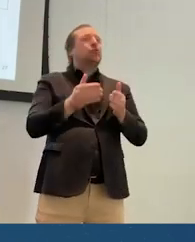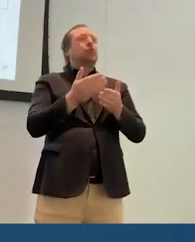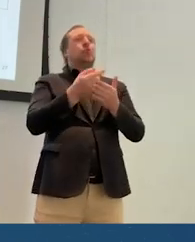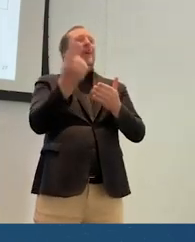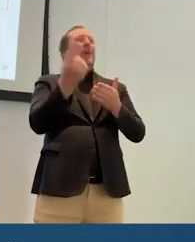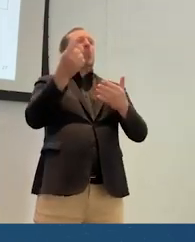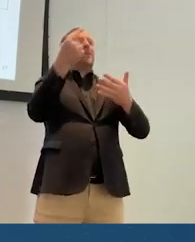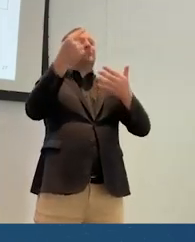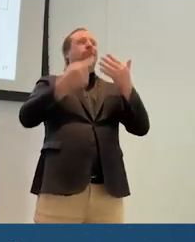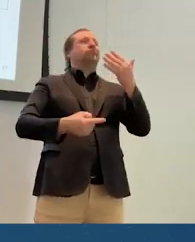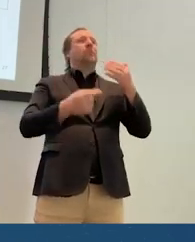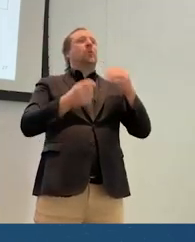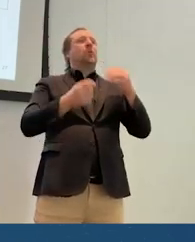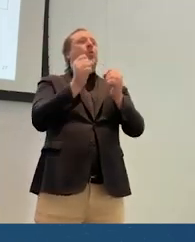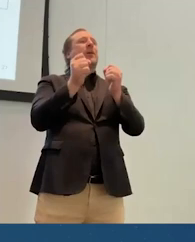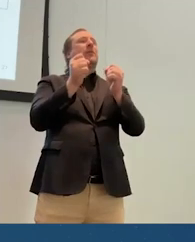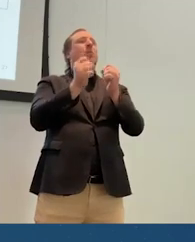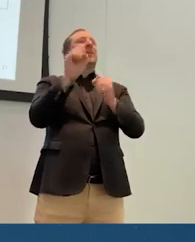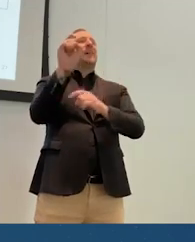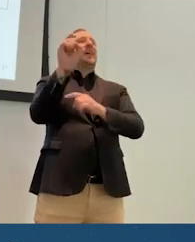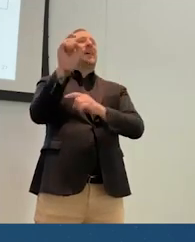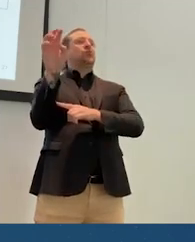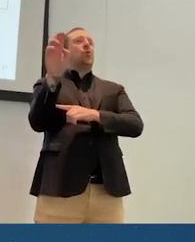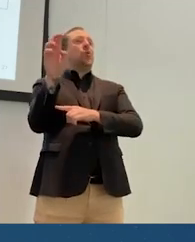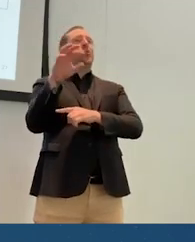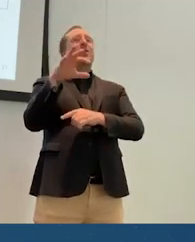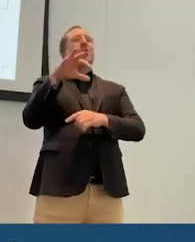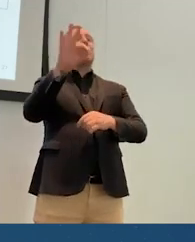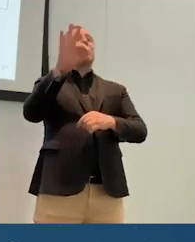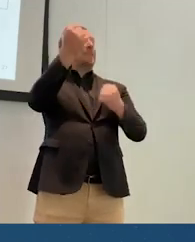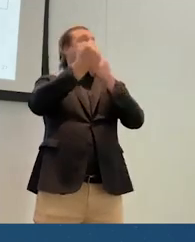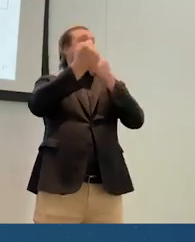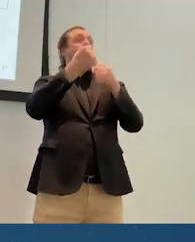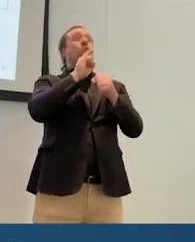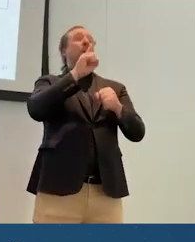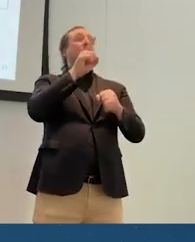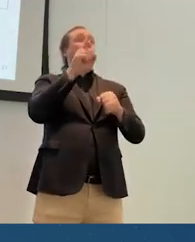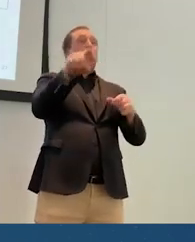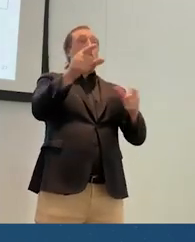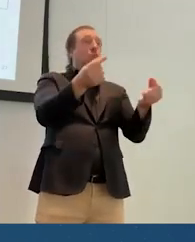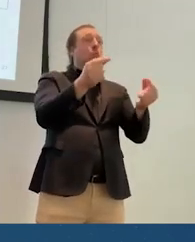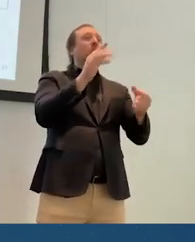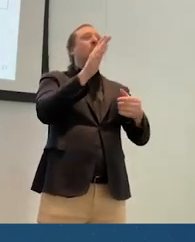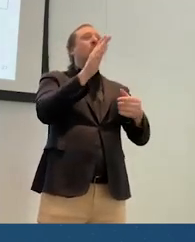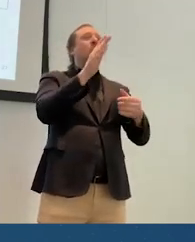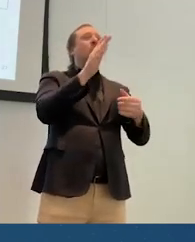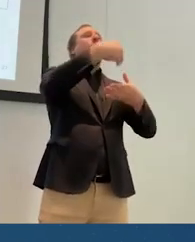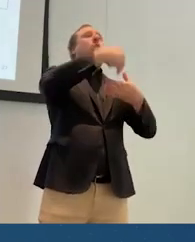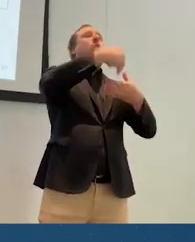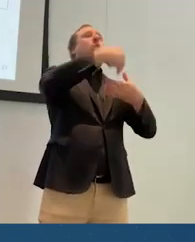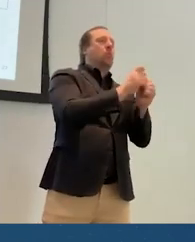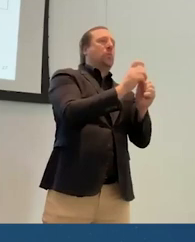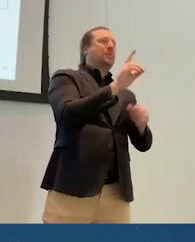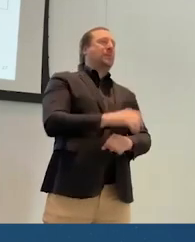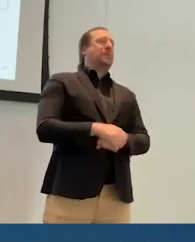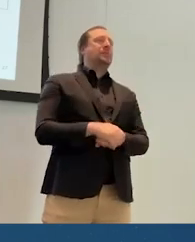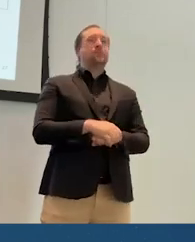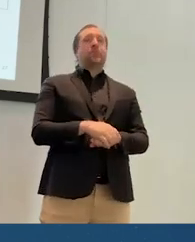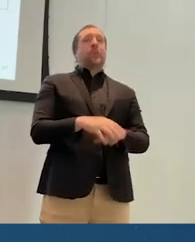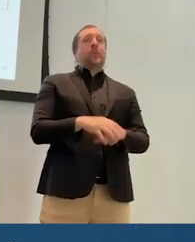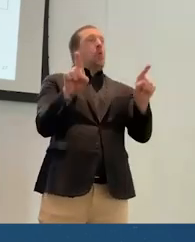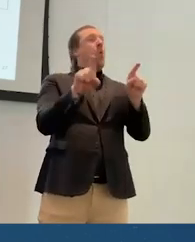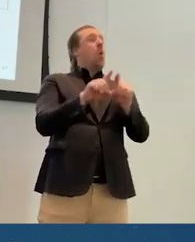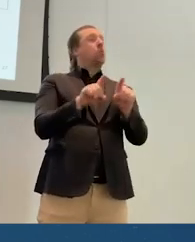anybody else that's that's working with XR. You can find support on how to make sure that what you're doing is inclusive. We've also